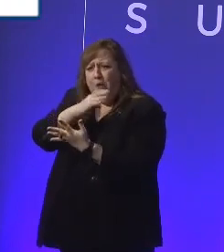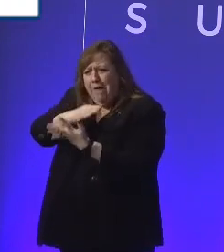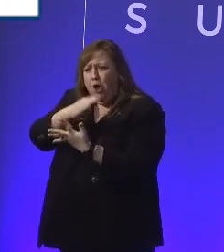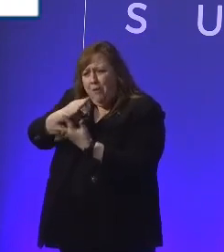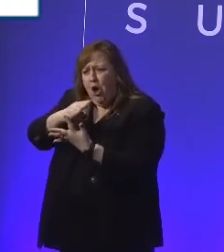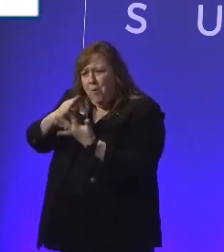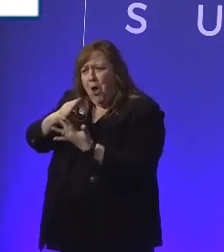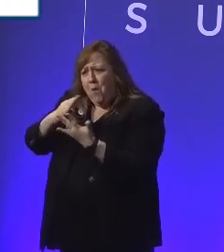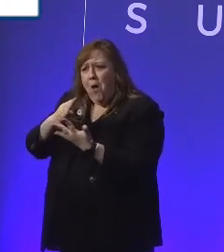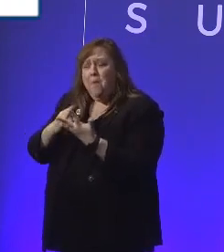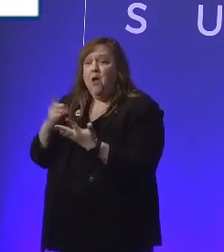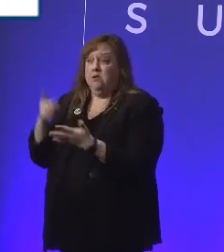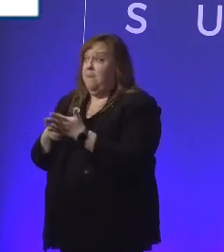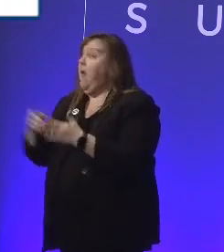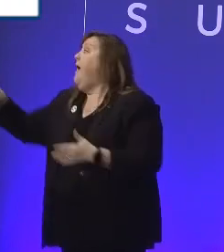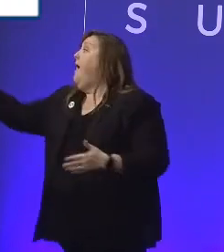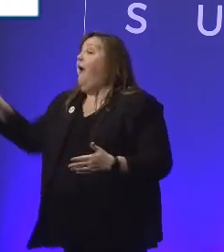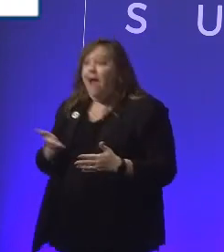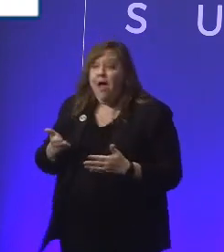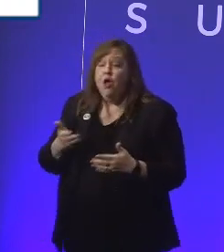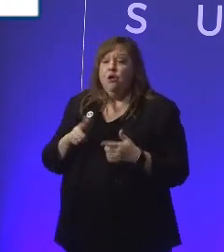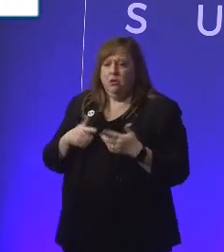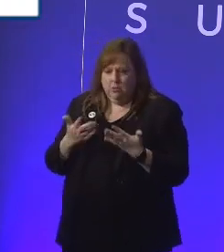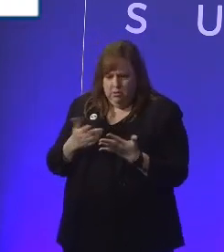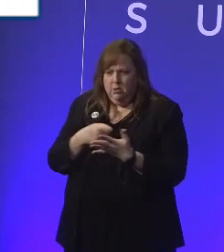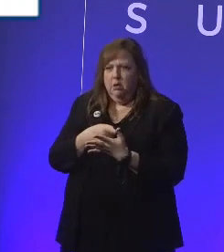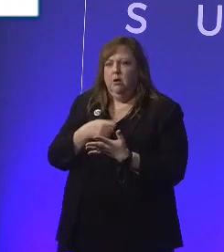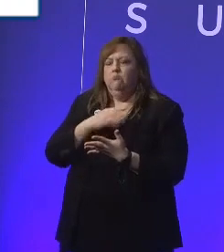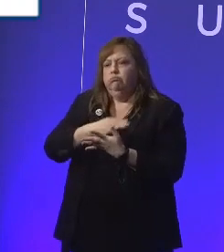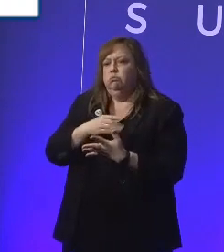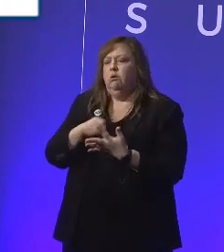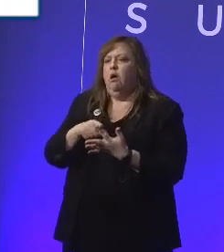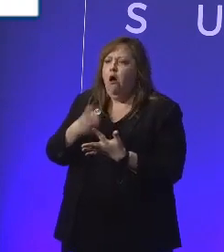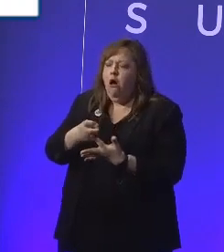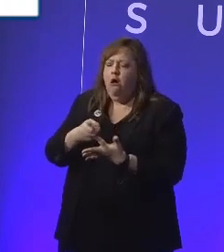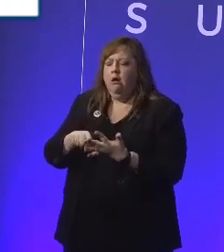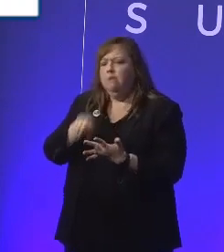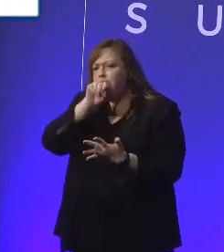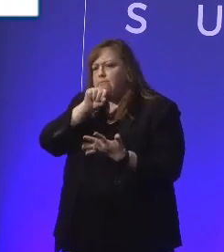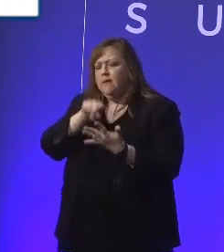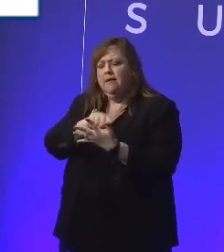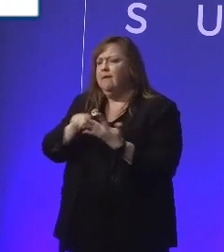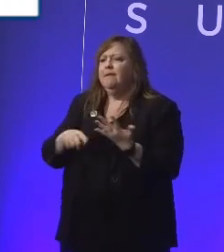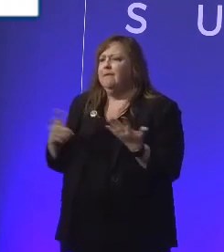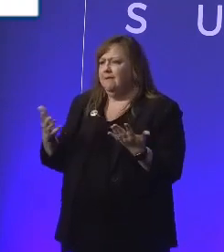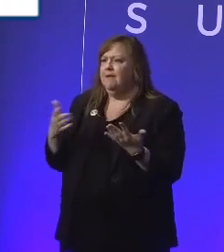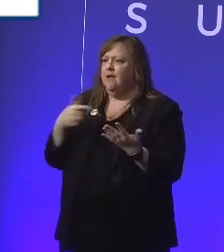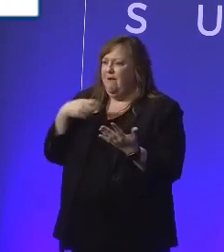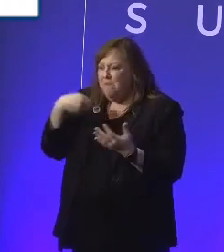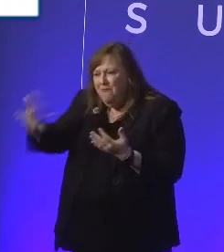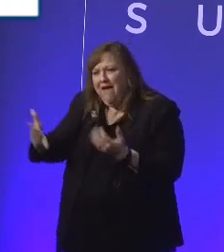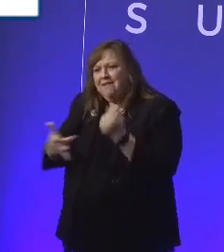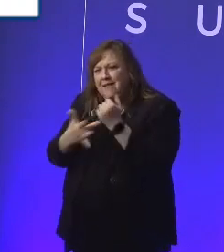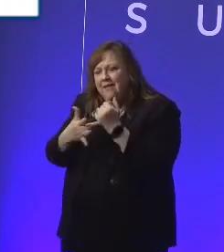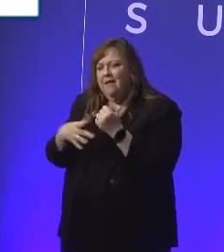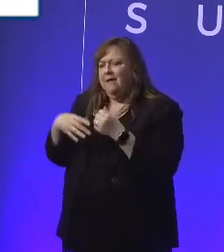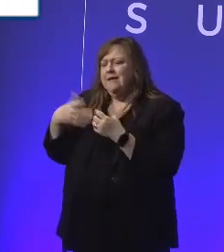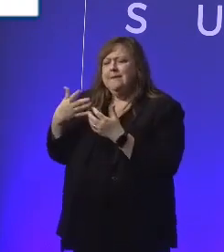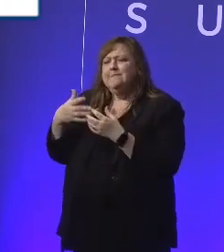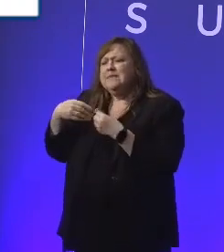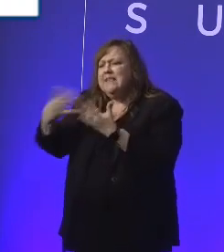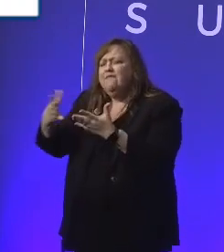get into work, it's just really difficult when you're there if there's not technology provided and we're not focusing on the structural